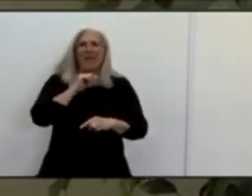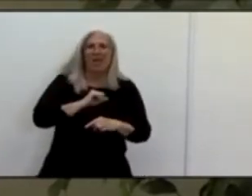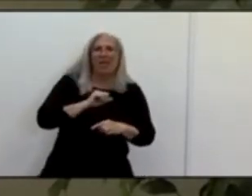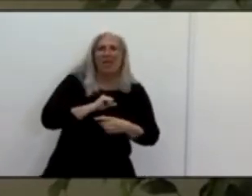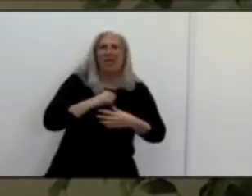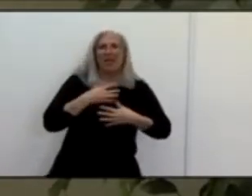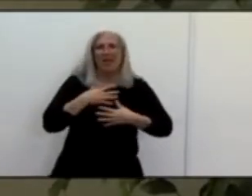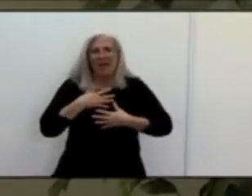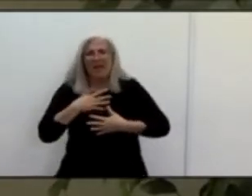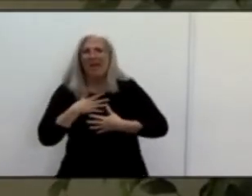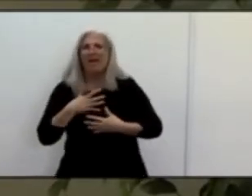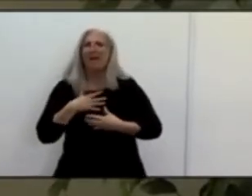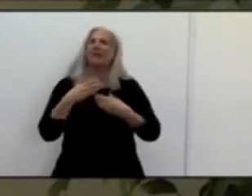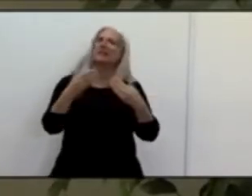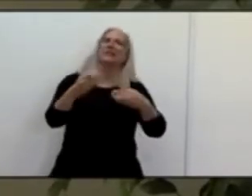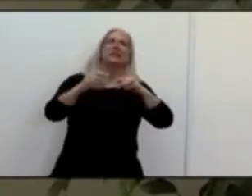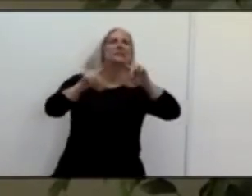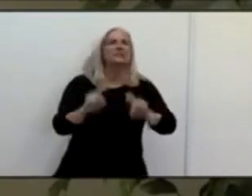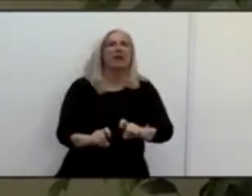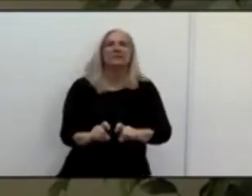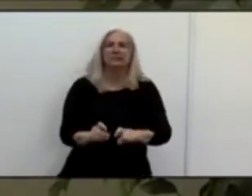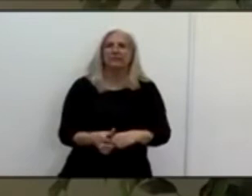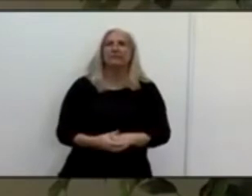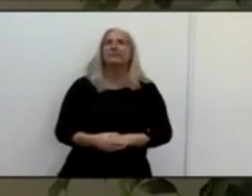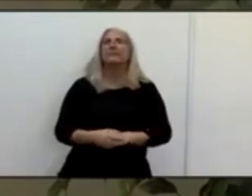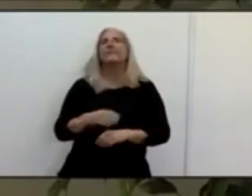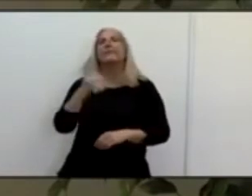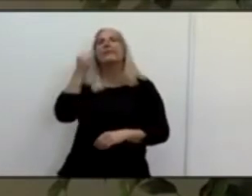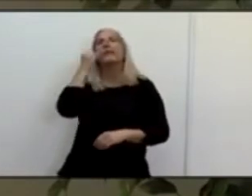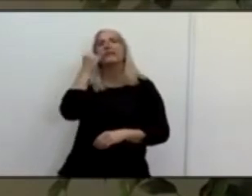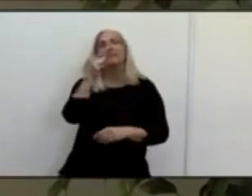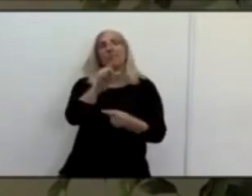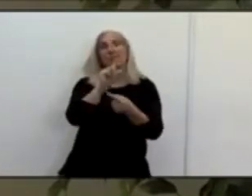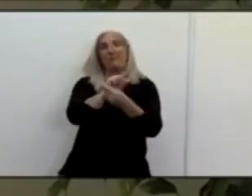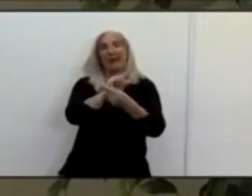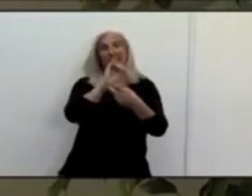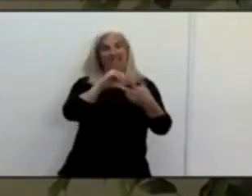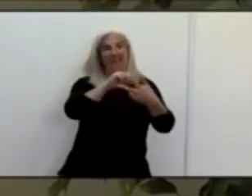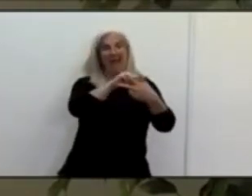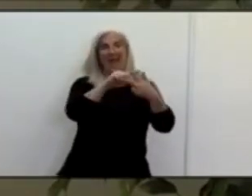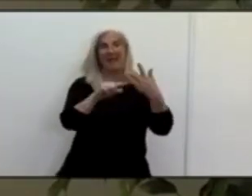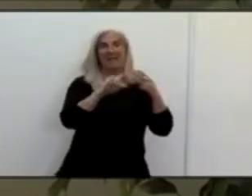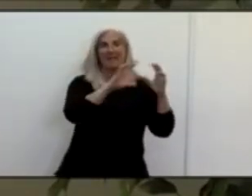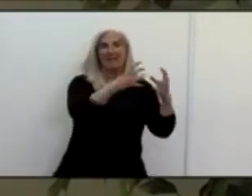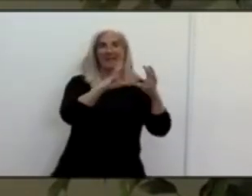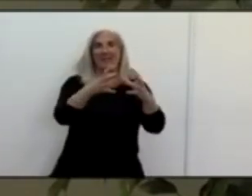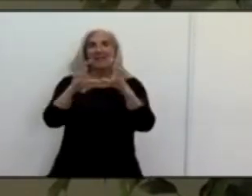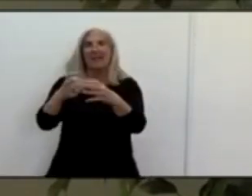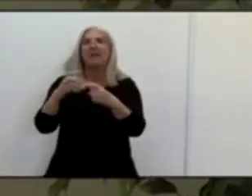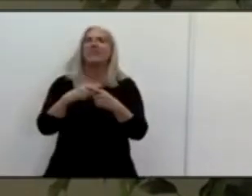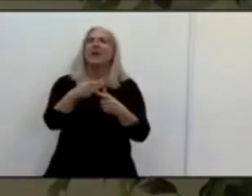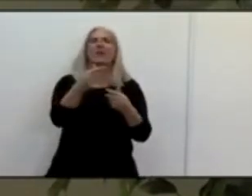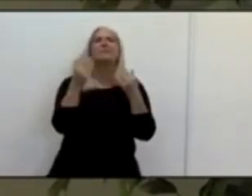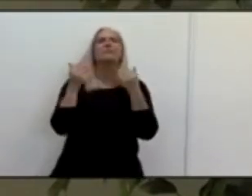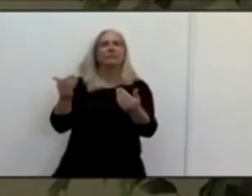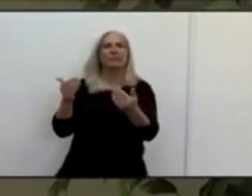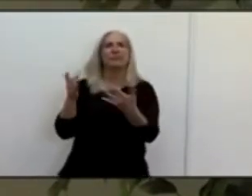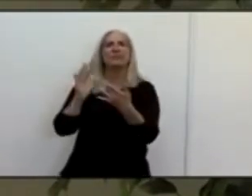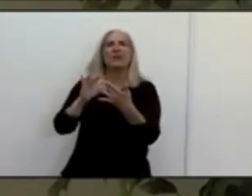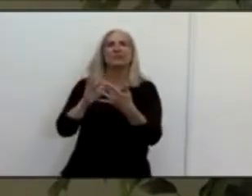those categories, contact your health care provider. They should be able to provide, they are required to provide you with an